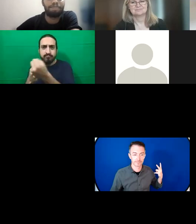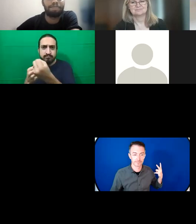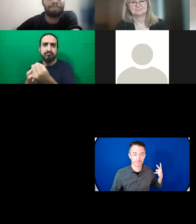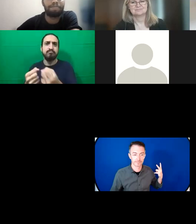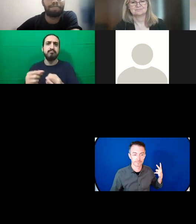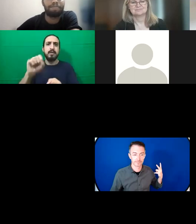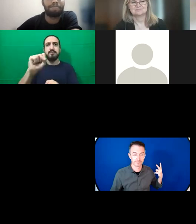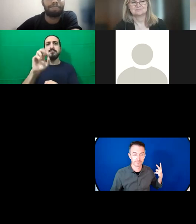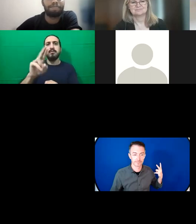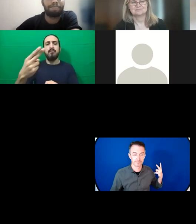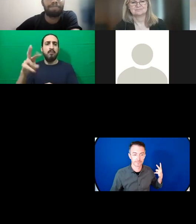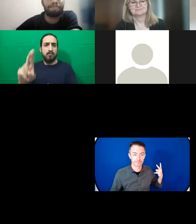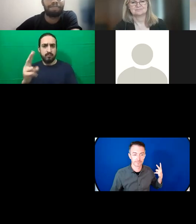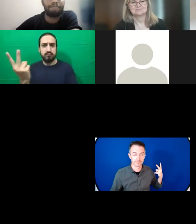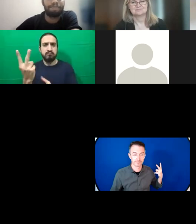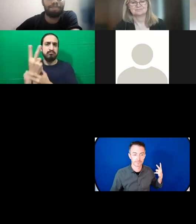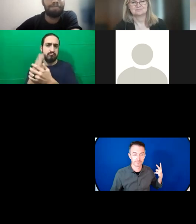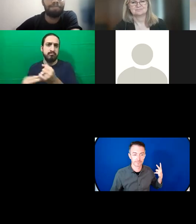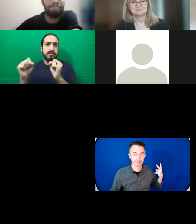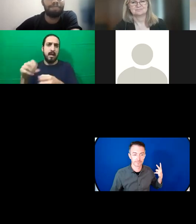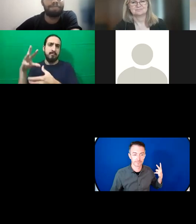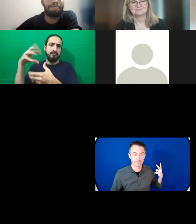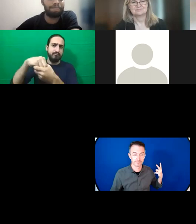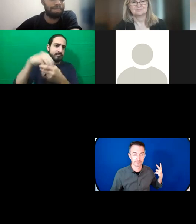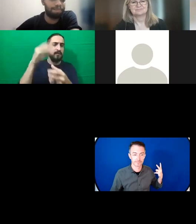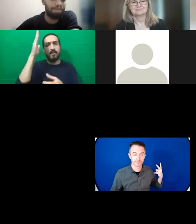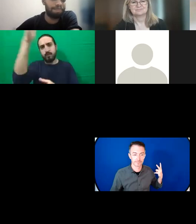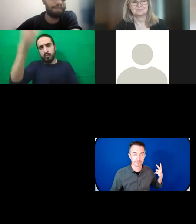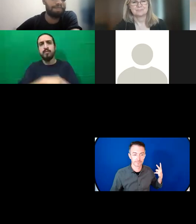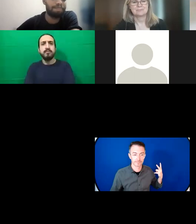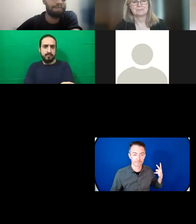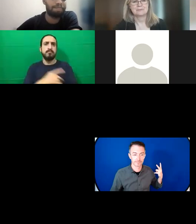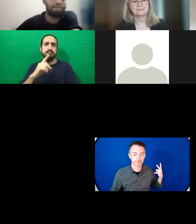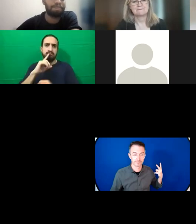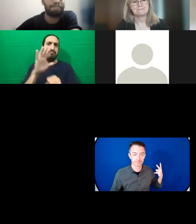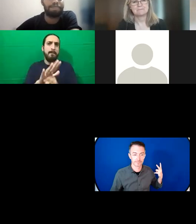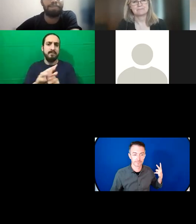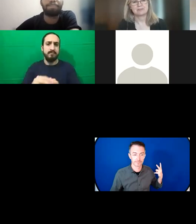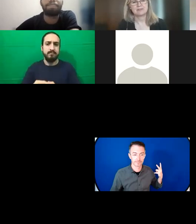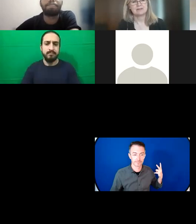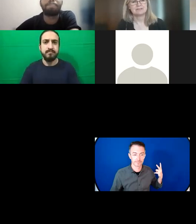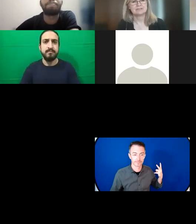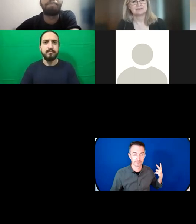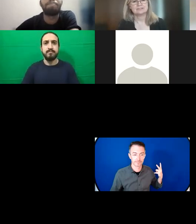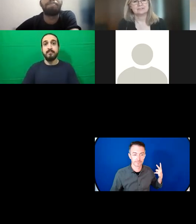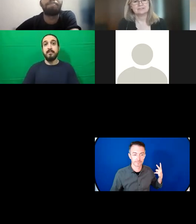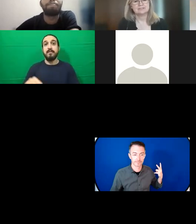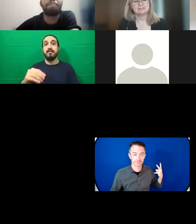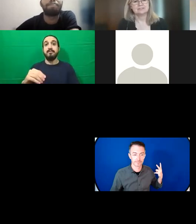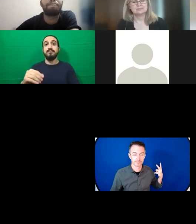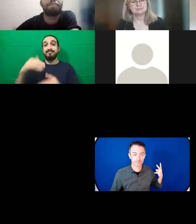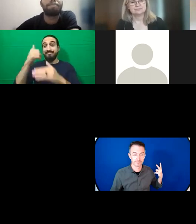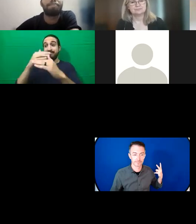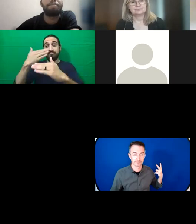climate action commitments. Under the FP2020 partnership, 47 countries made commitments to increase